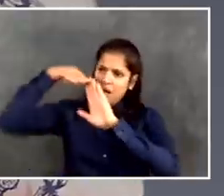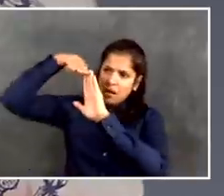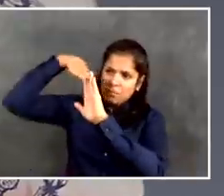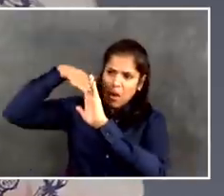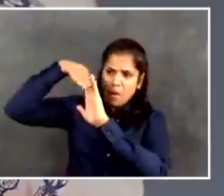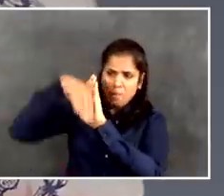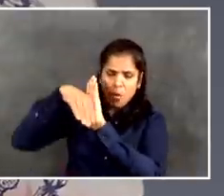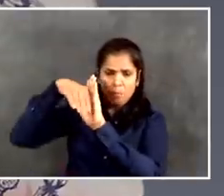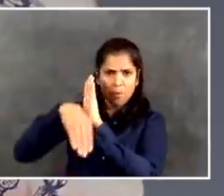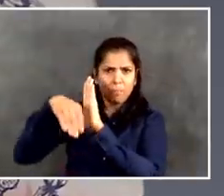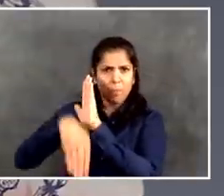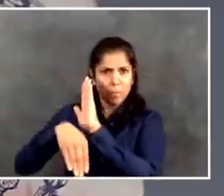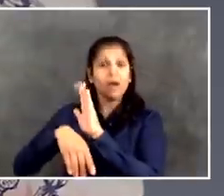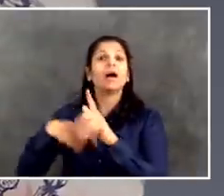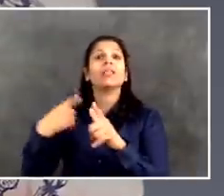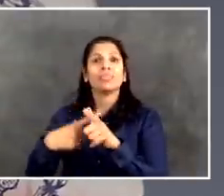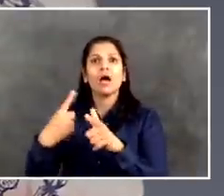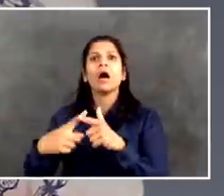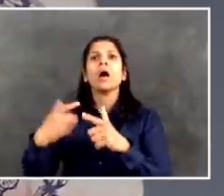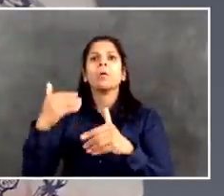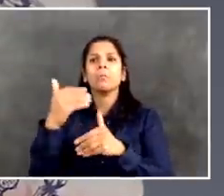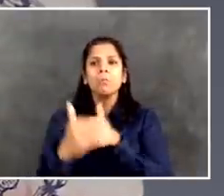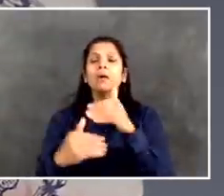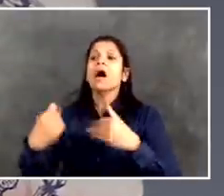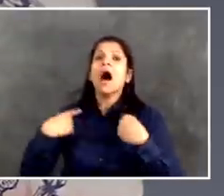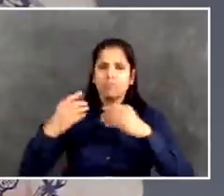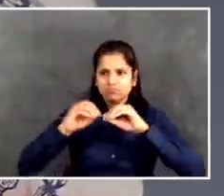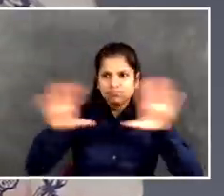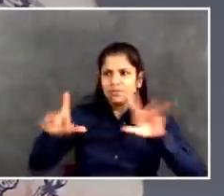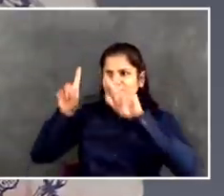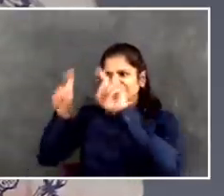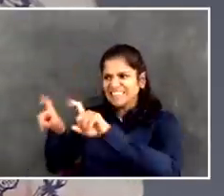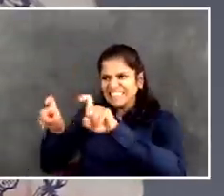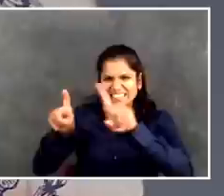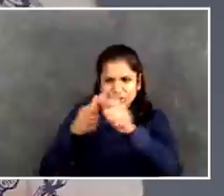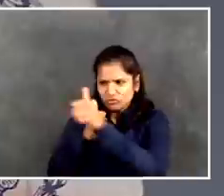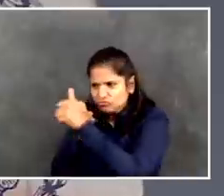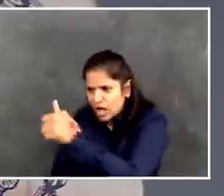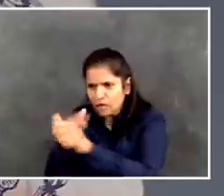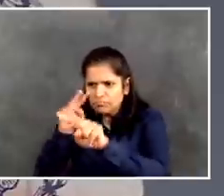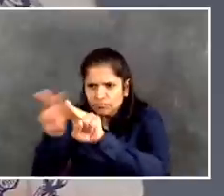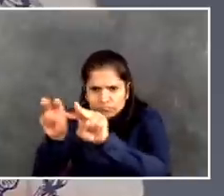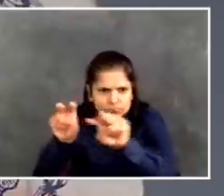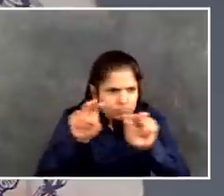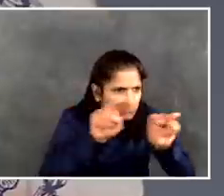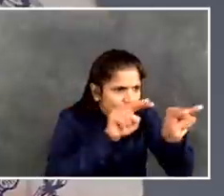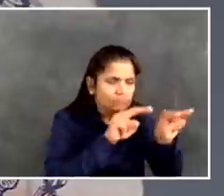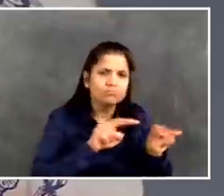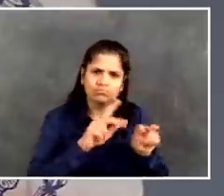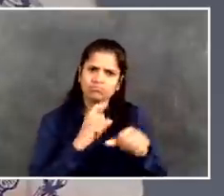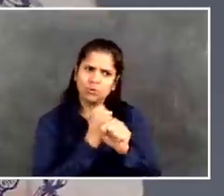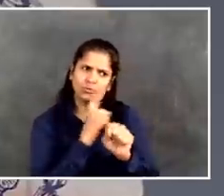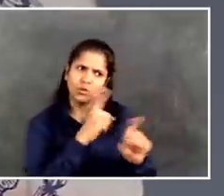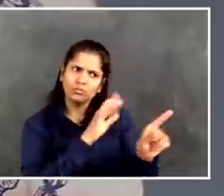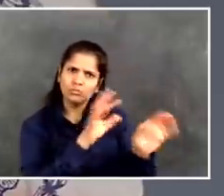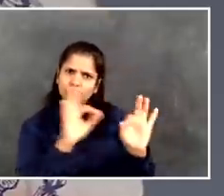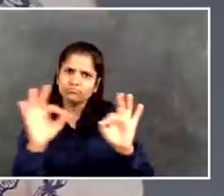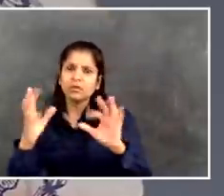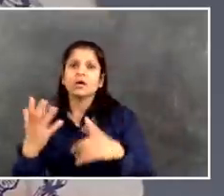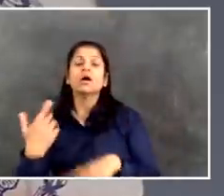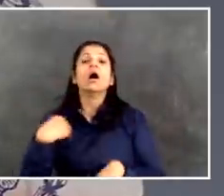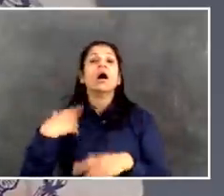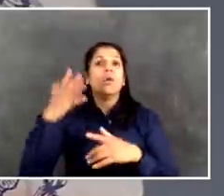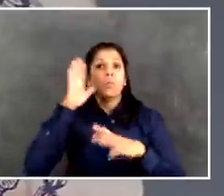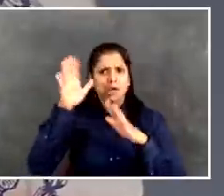that will be up and running in the month of May to reach thousands and then tens of thousands of New Yorkers to test